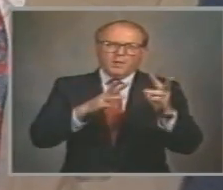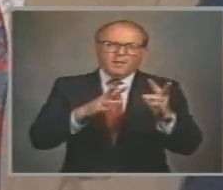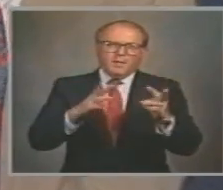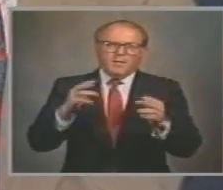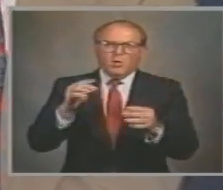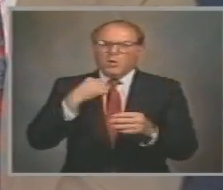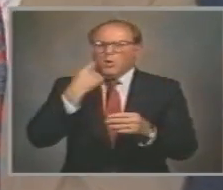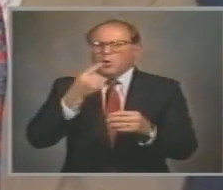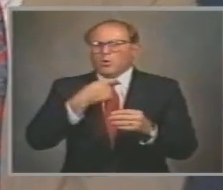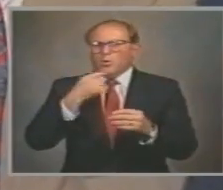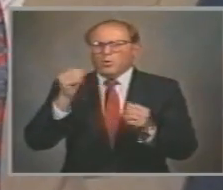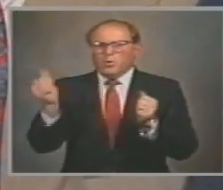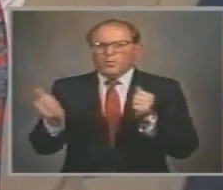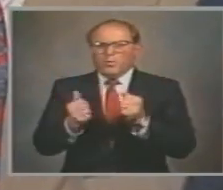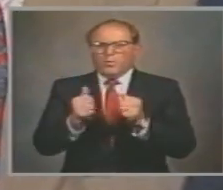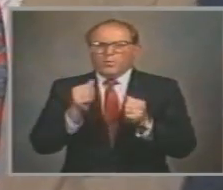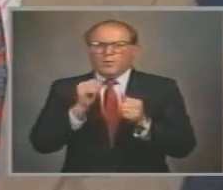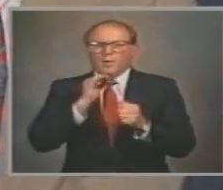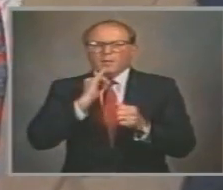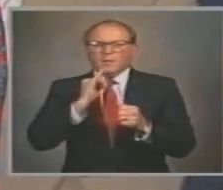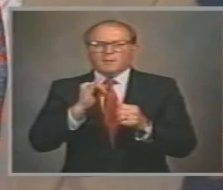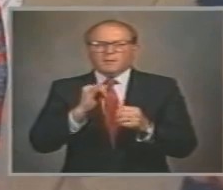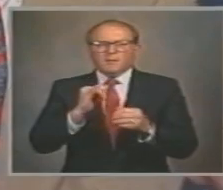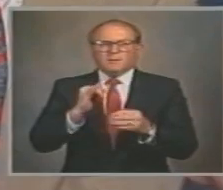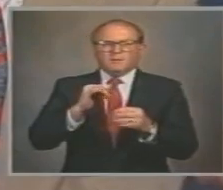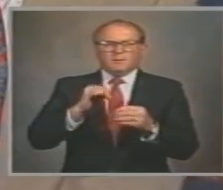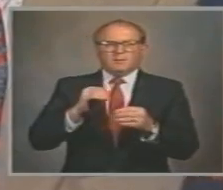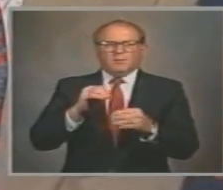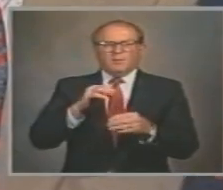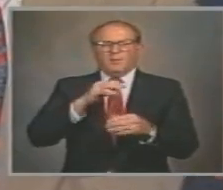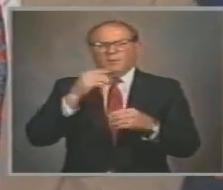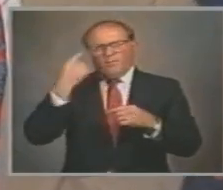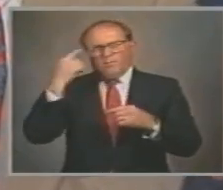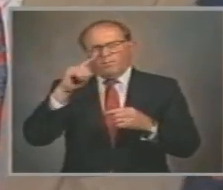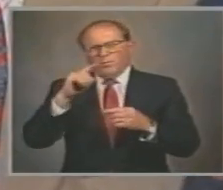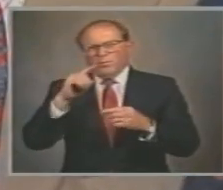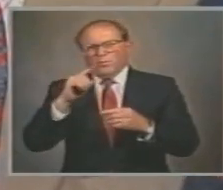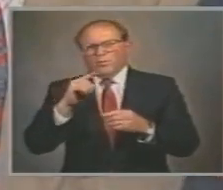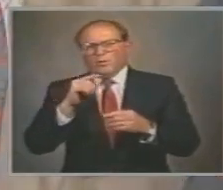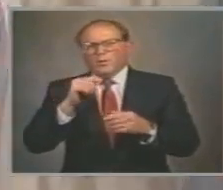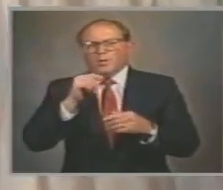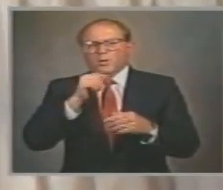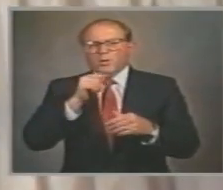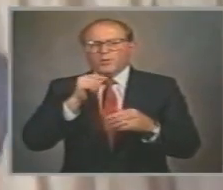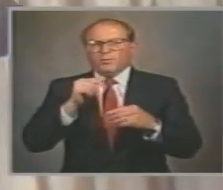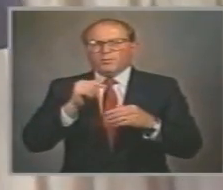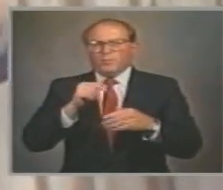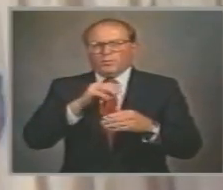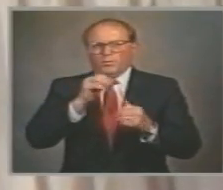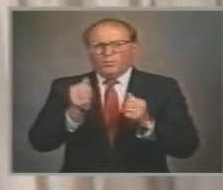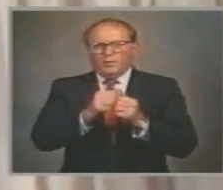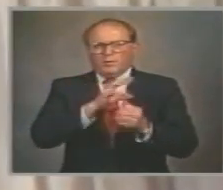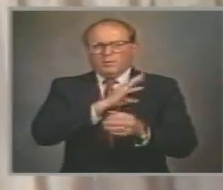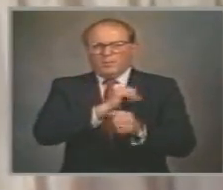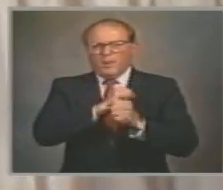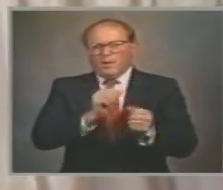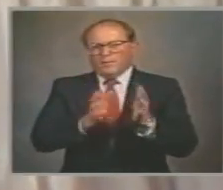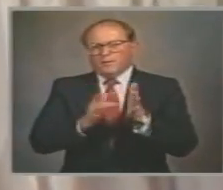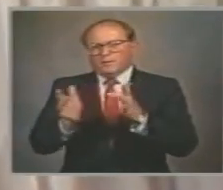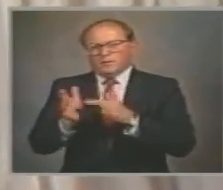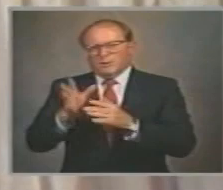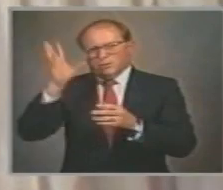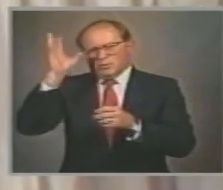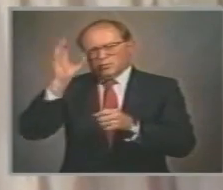in strength Who in Of Jesus Christ Who in strength Of Jesus Christ